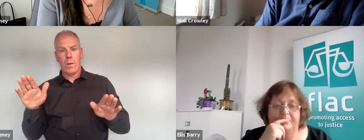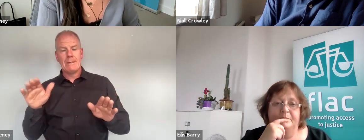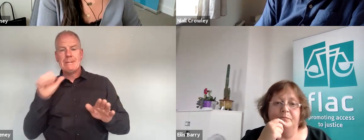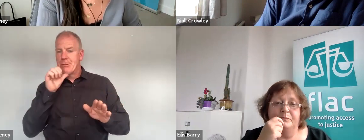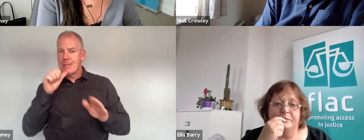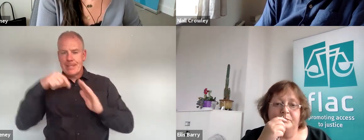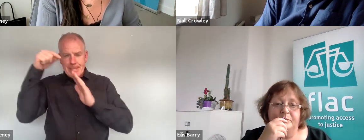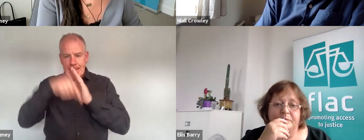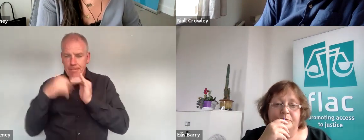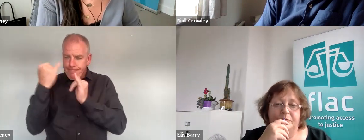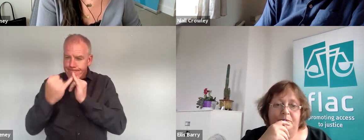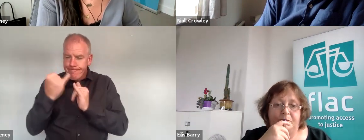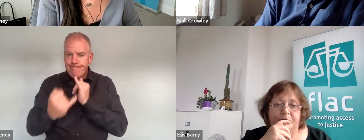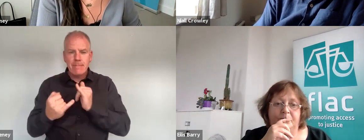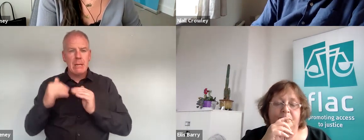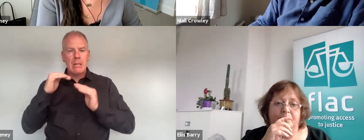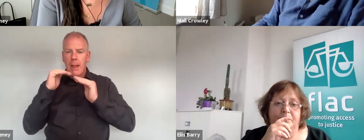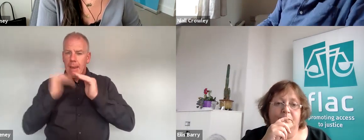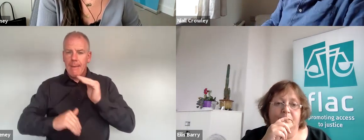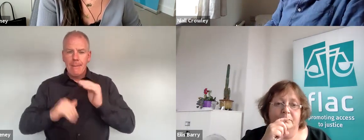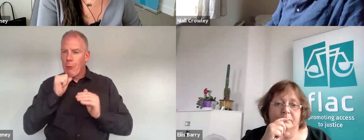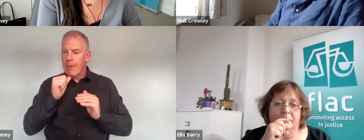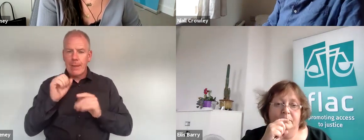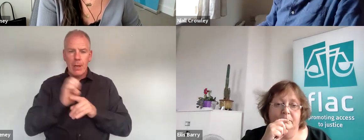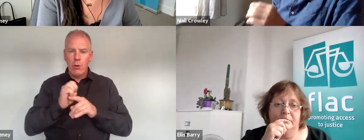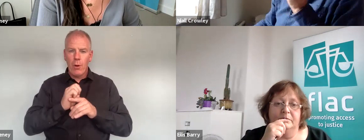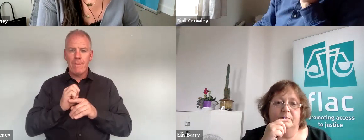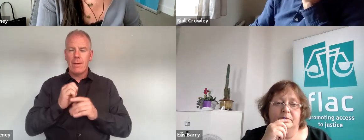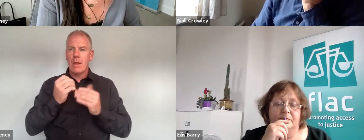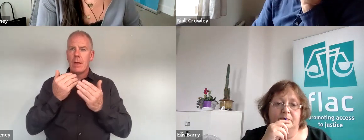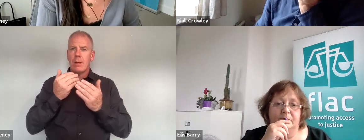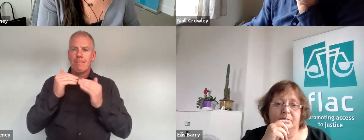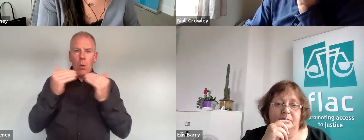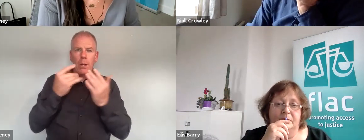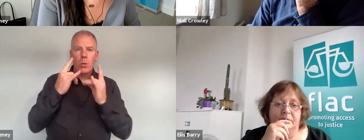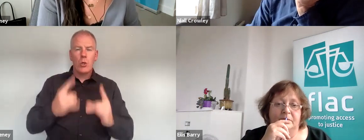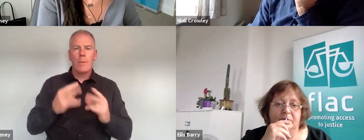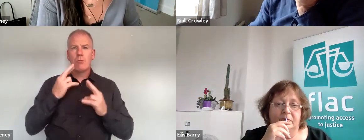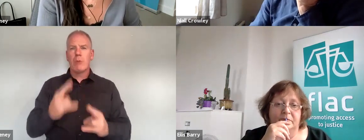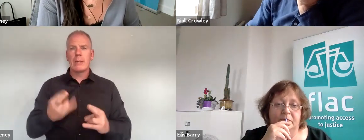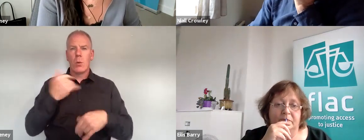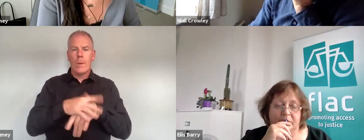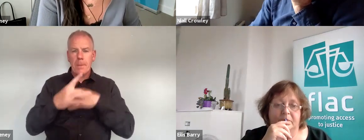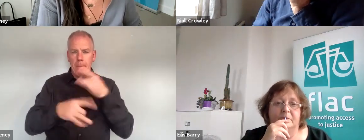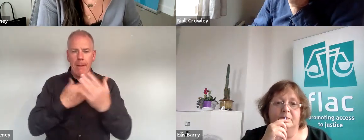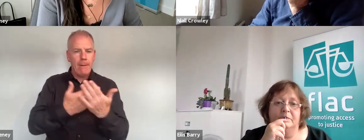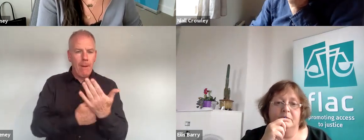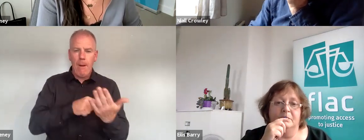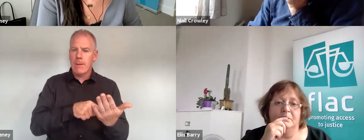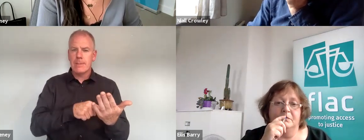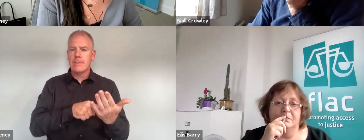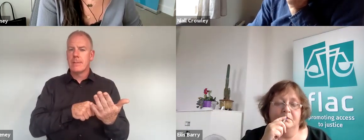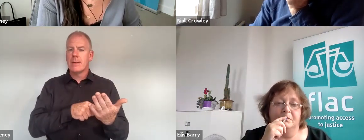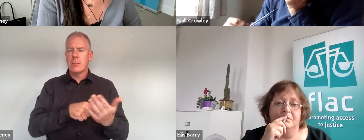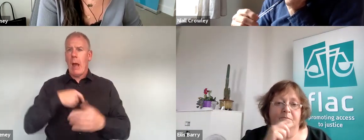of scrutiny the lack of equality in human rights oversight of lawmaking within the state so I would see it as an opportunity I mean I think what happened